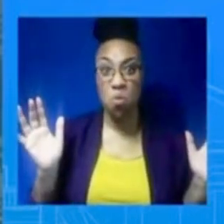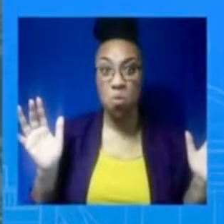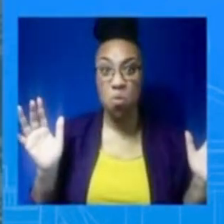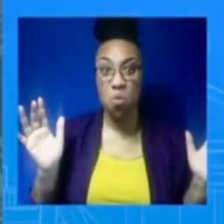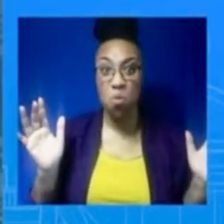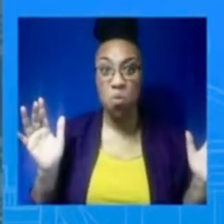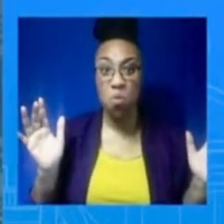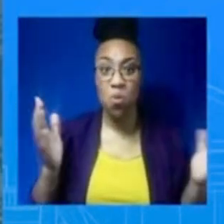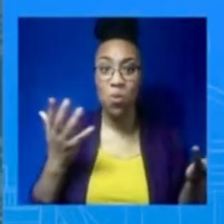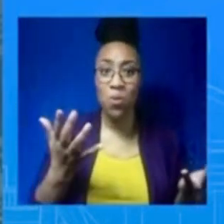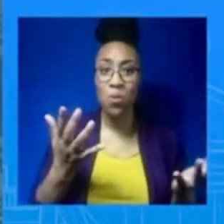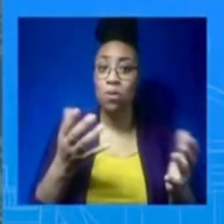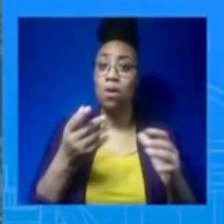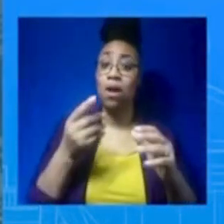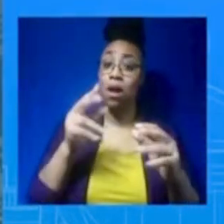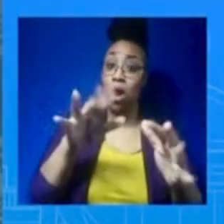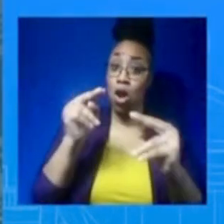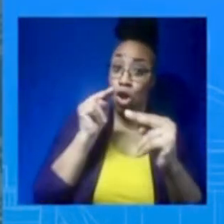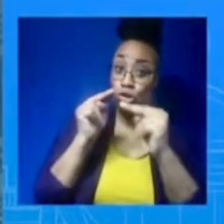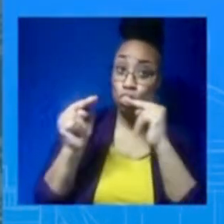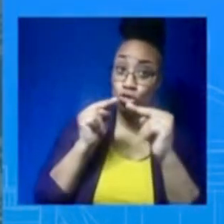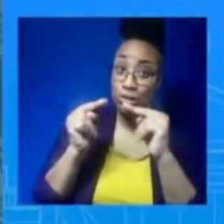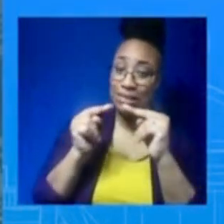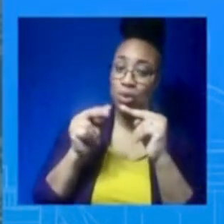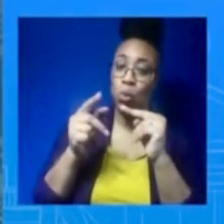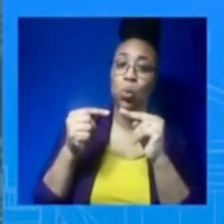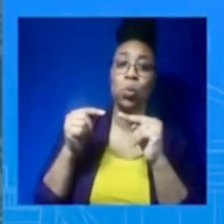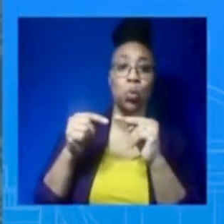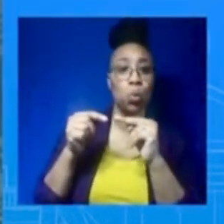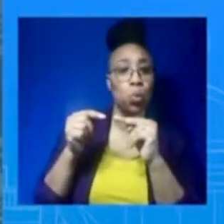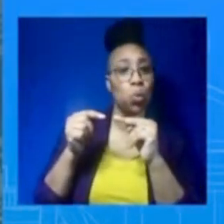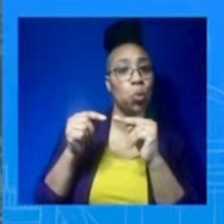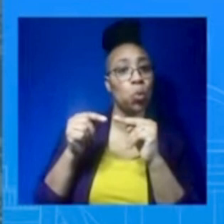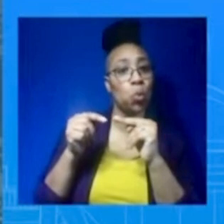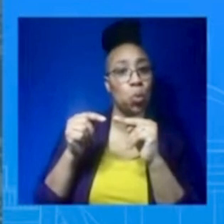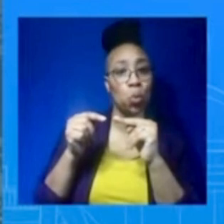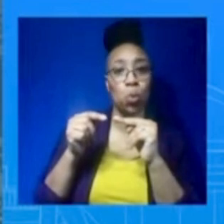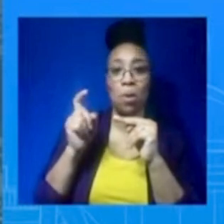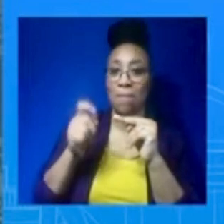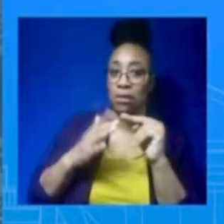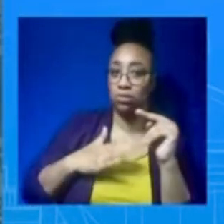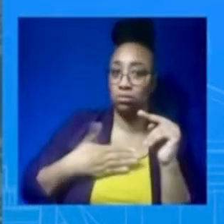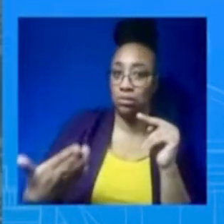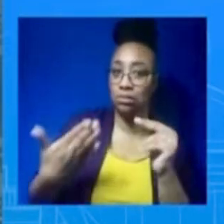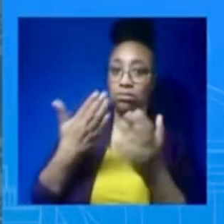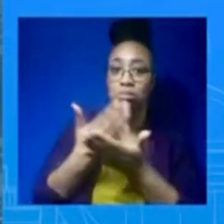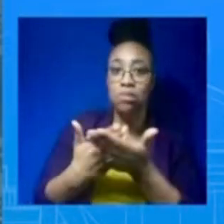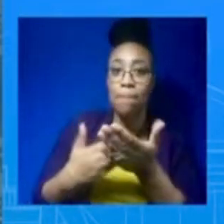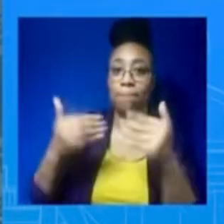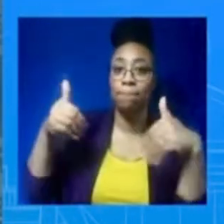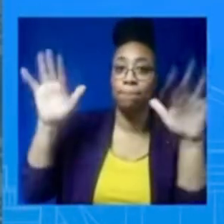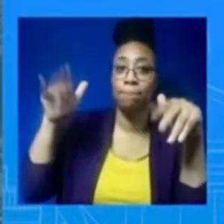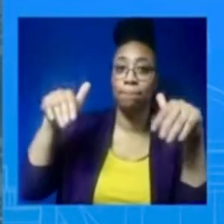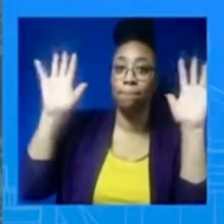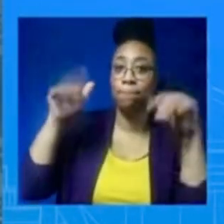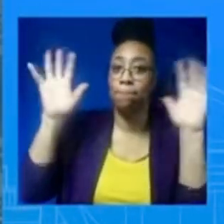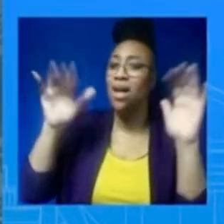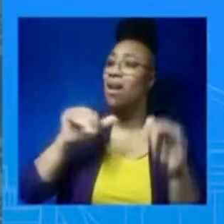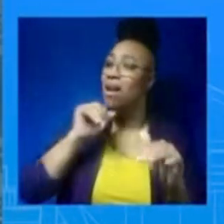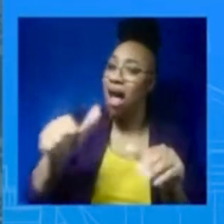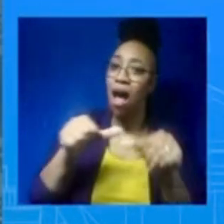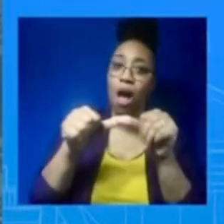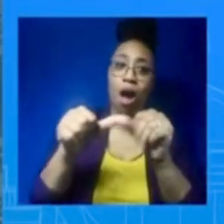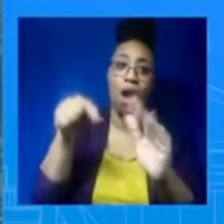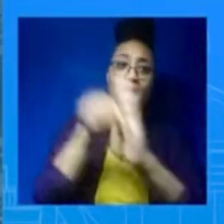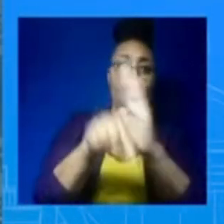actually stopping the murder and the slaughter of innocent Ukrainian people. And in the meantime, as President